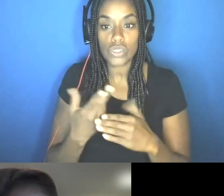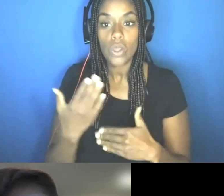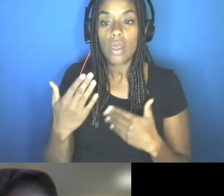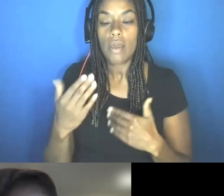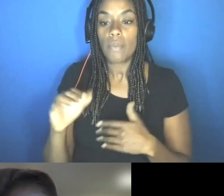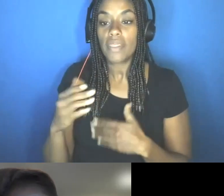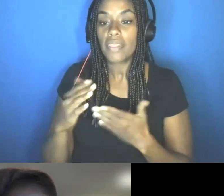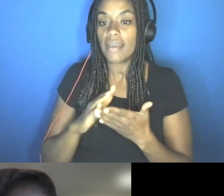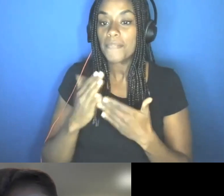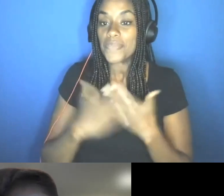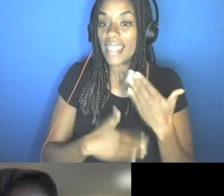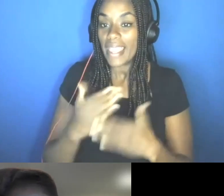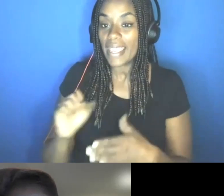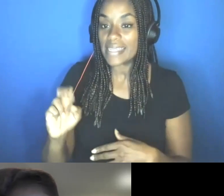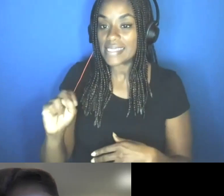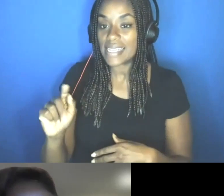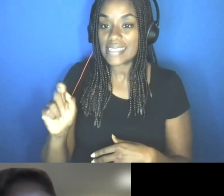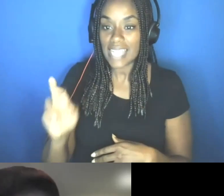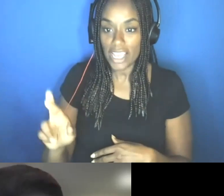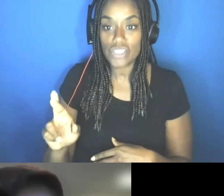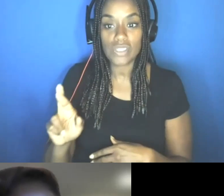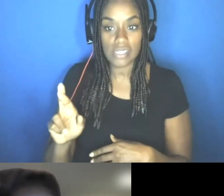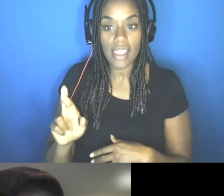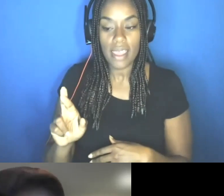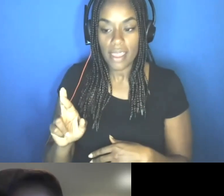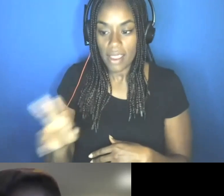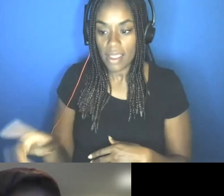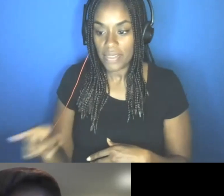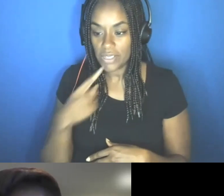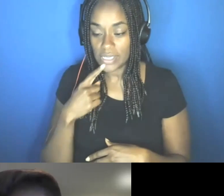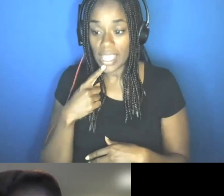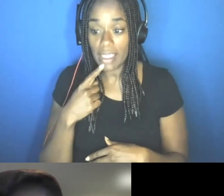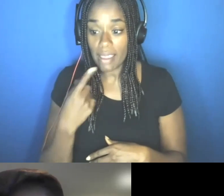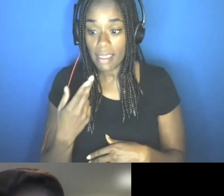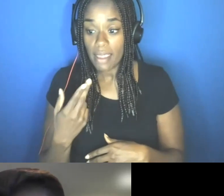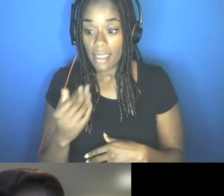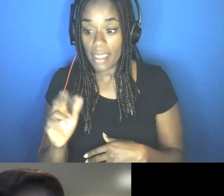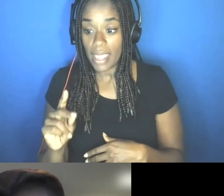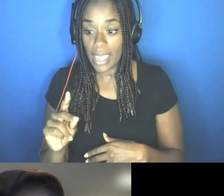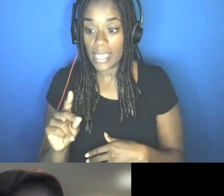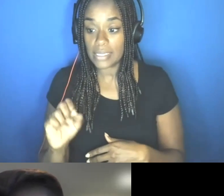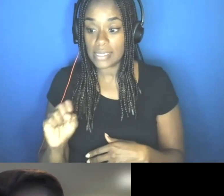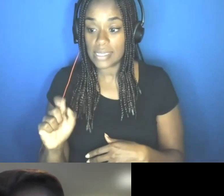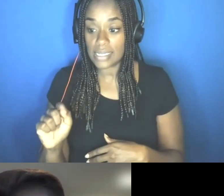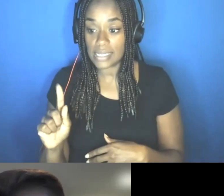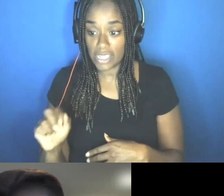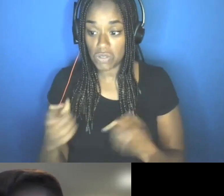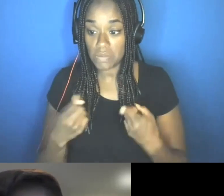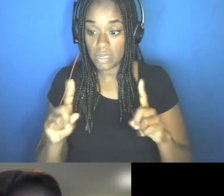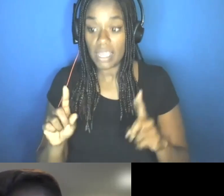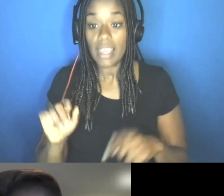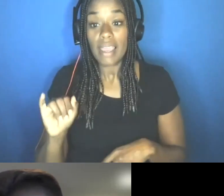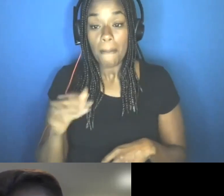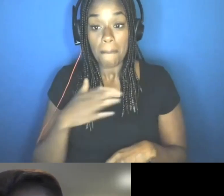is available. And Dr. Watkins respond by saying hand sanitizers are effective. My rule of thumb is if you can use soap and water,